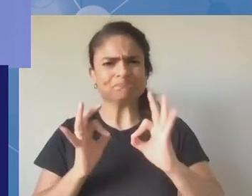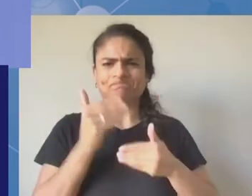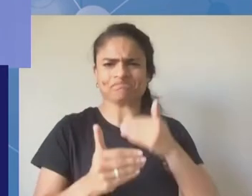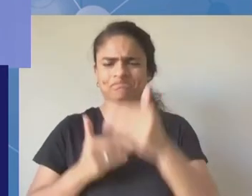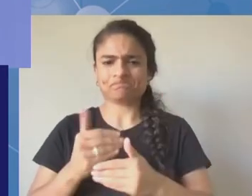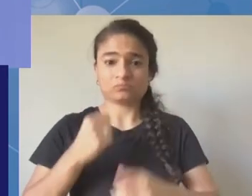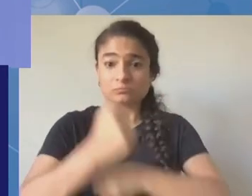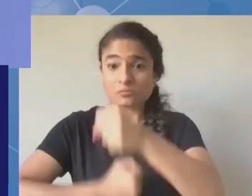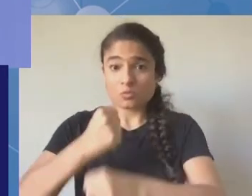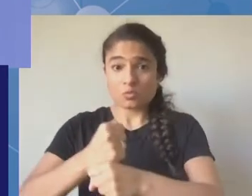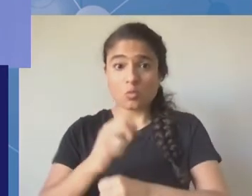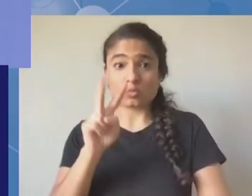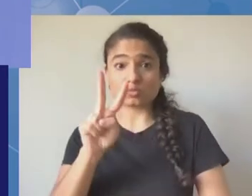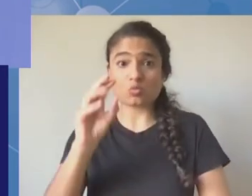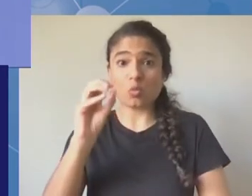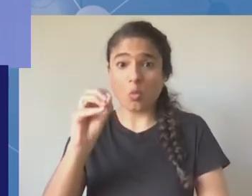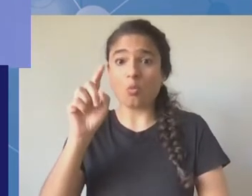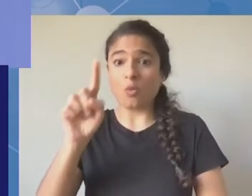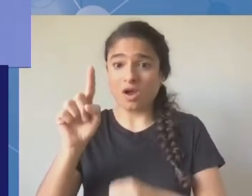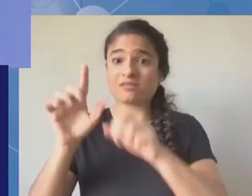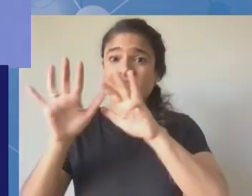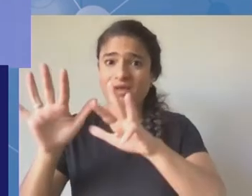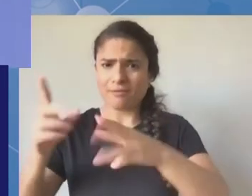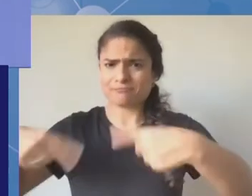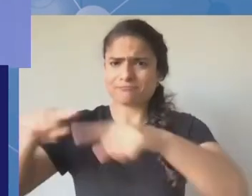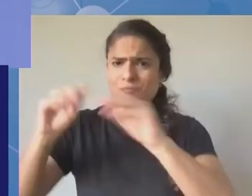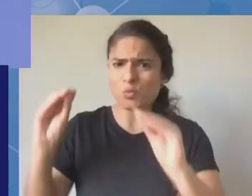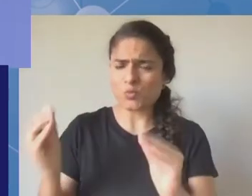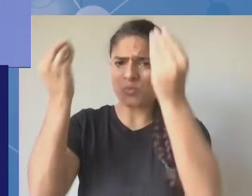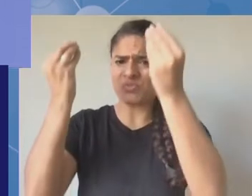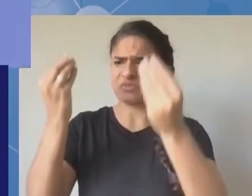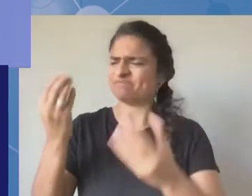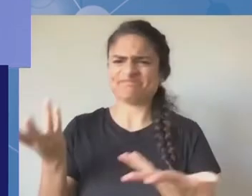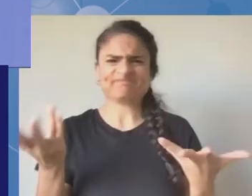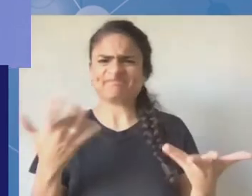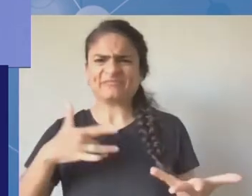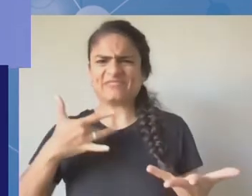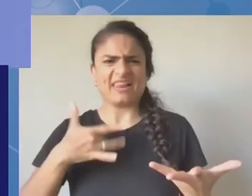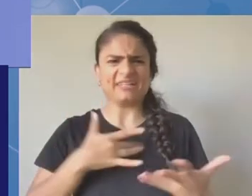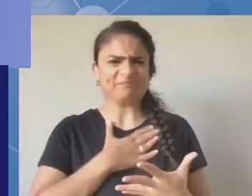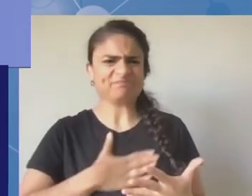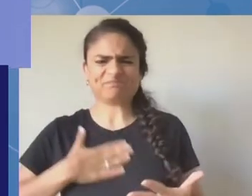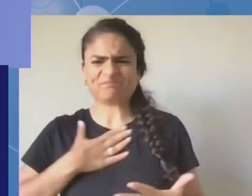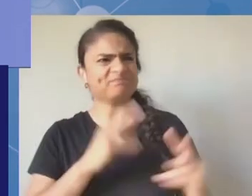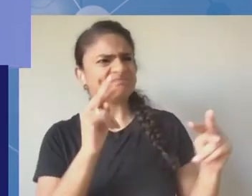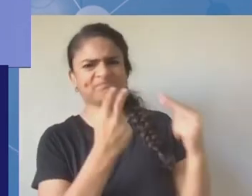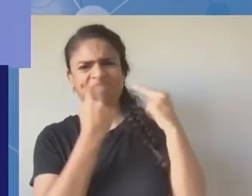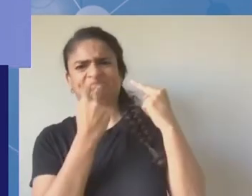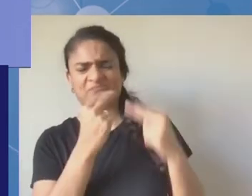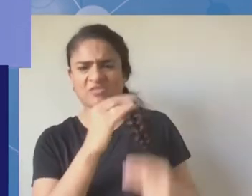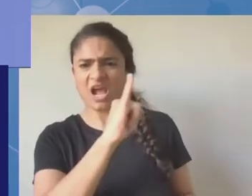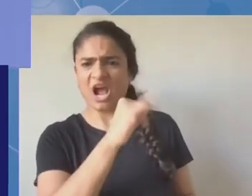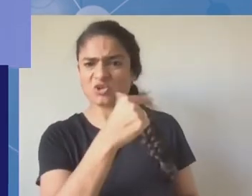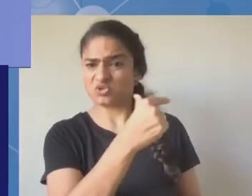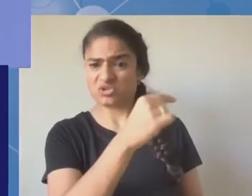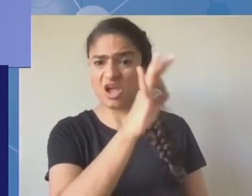igf so hopefully that has changed and you're seeing the improvement um next we'll go online to